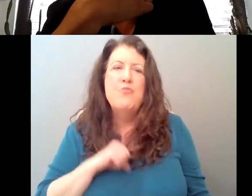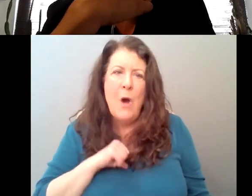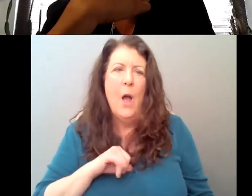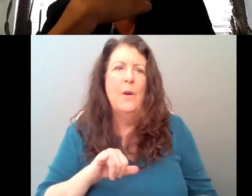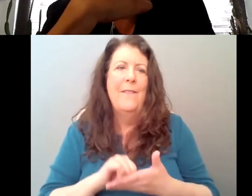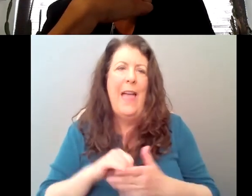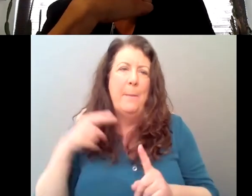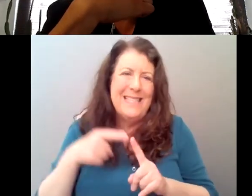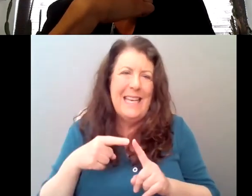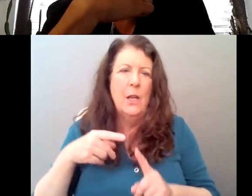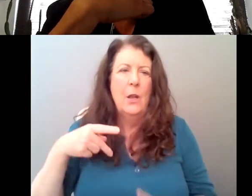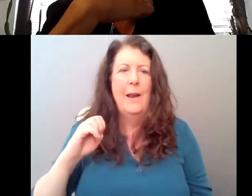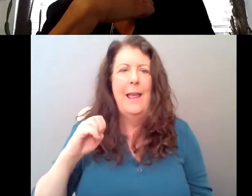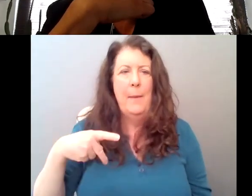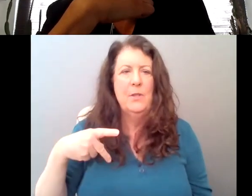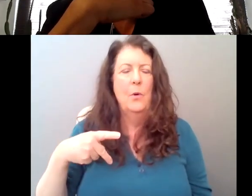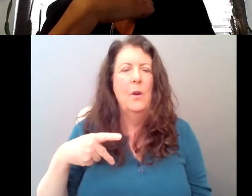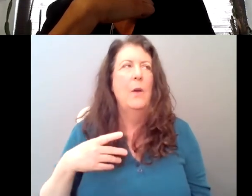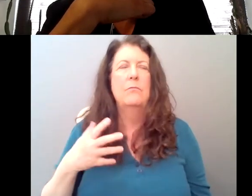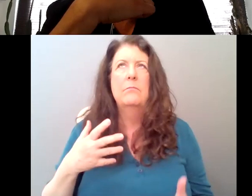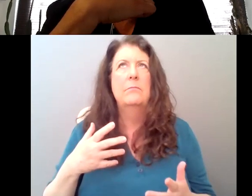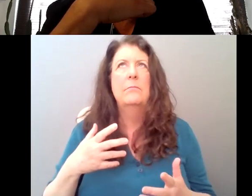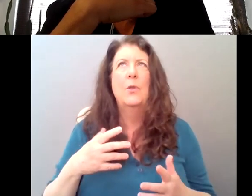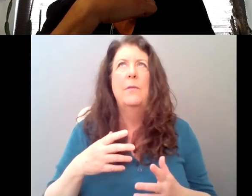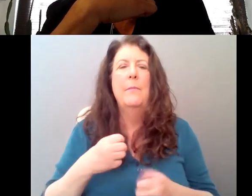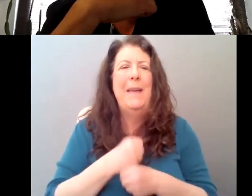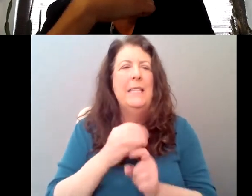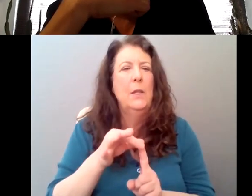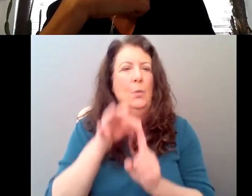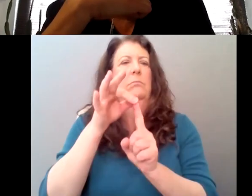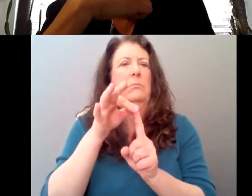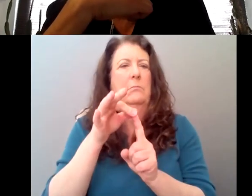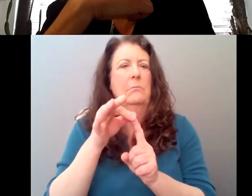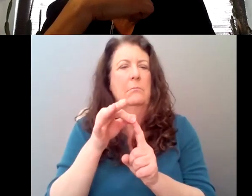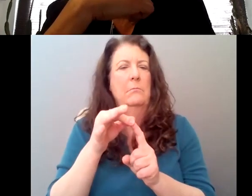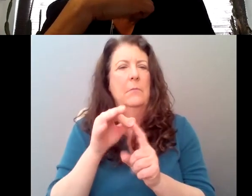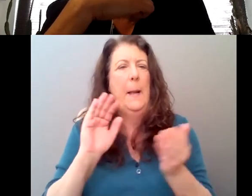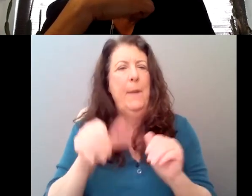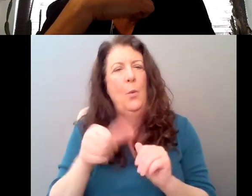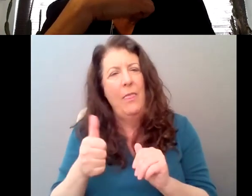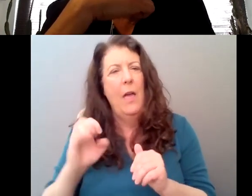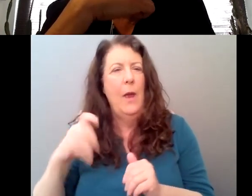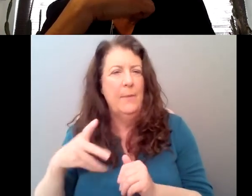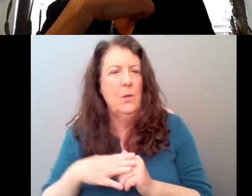from all the other episodes of Dickinson in, in part, because I, I also think this is an episode that could be viewed on